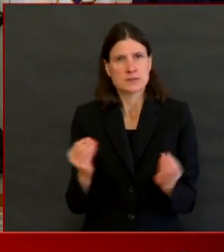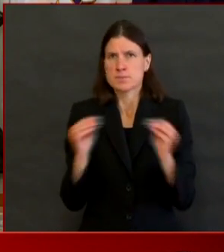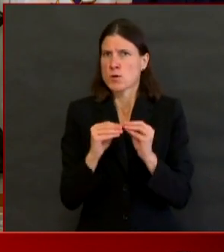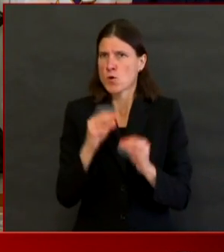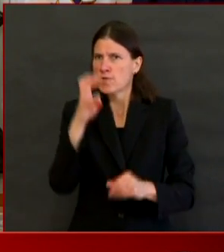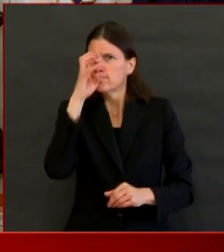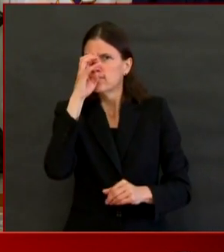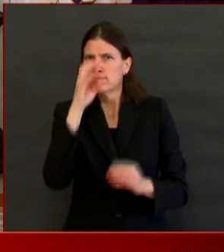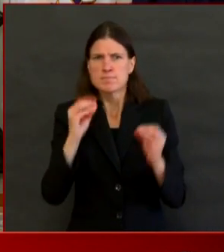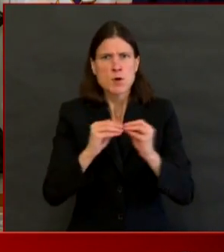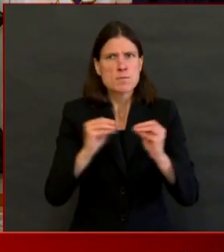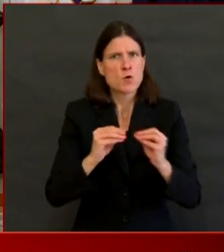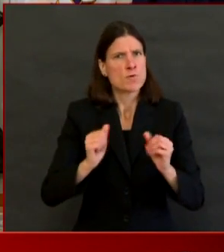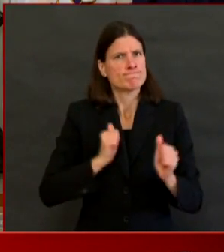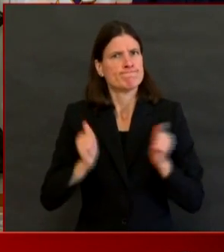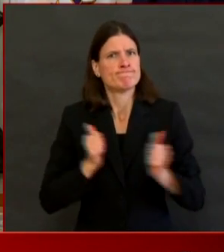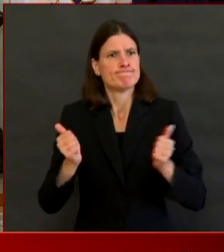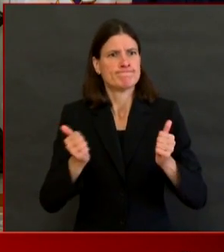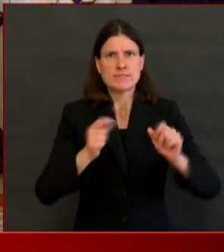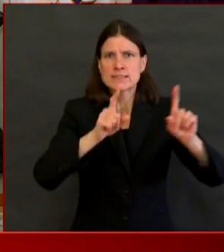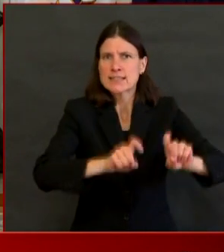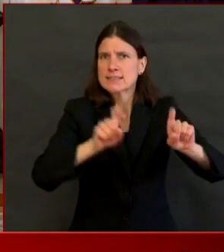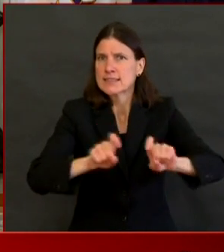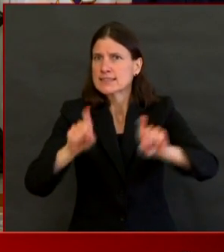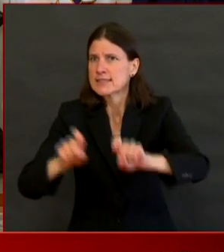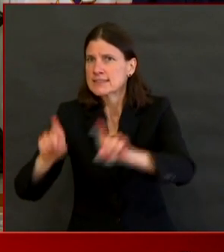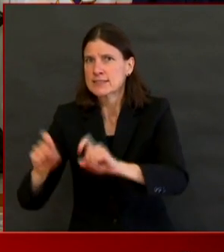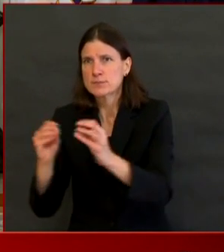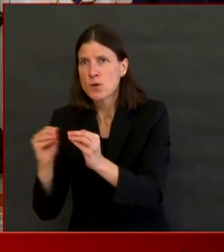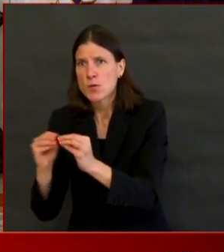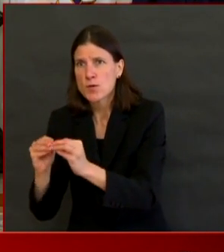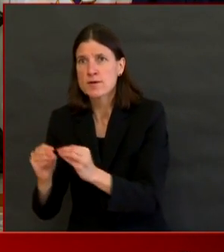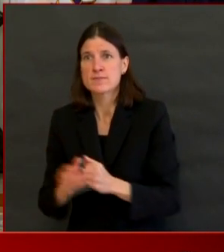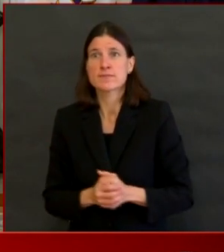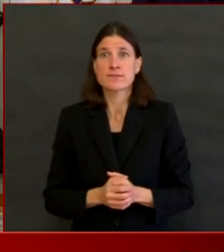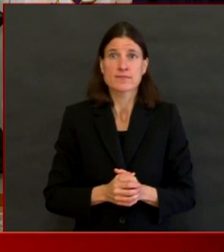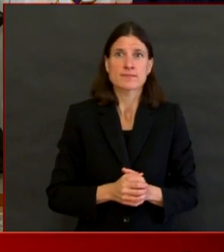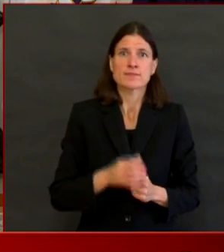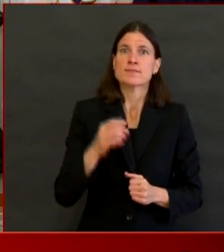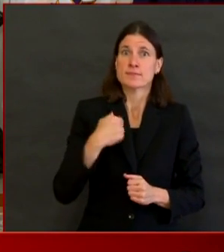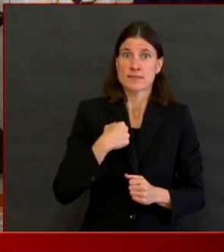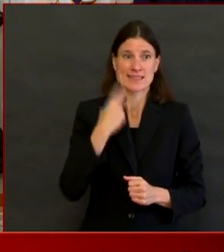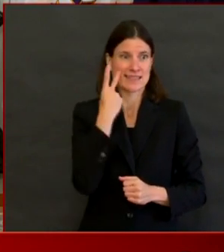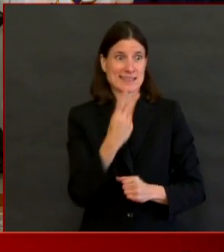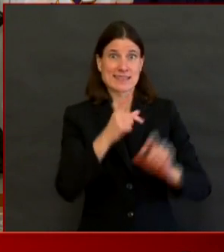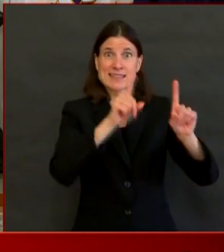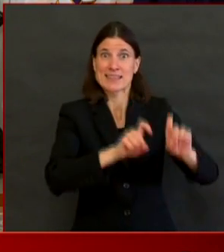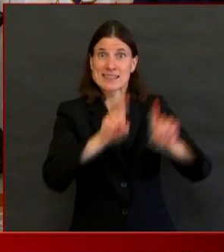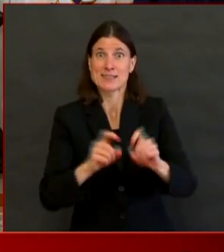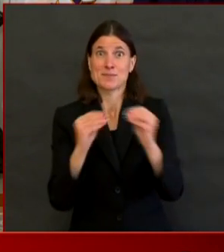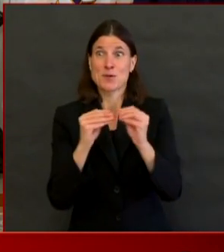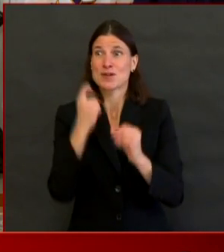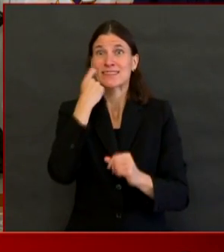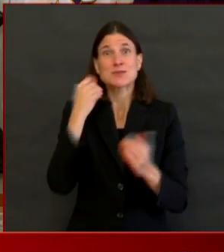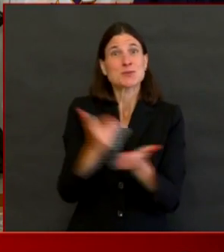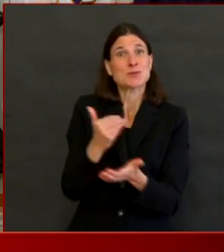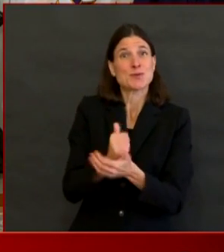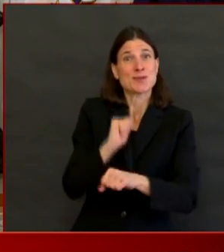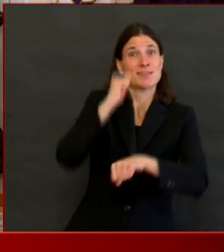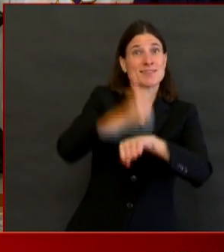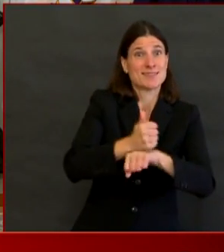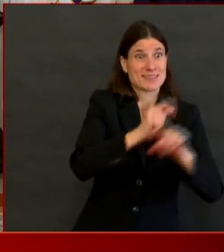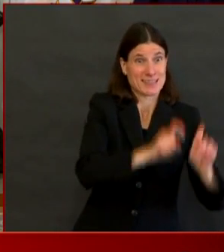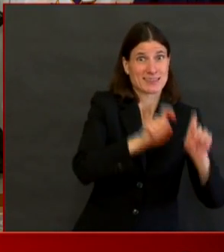increased number of cases and be able to activate our expansive contact tracing program. So